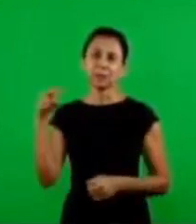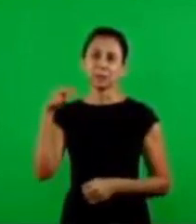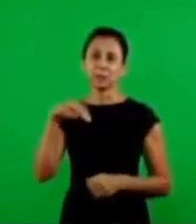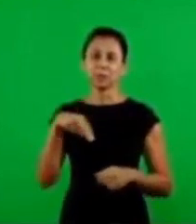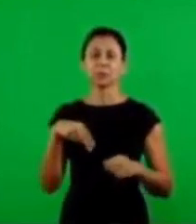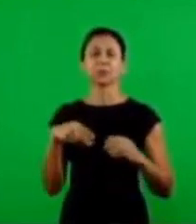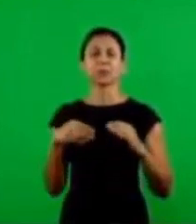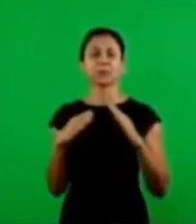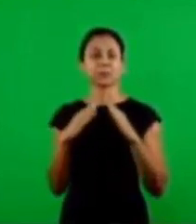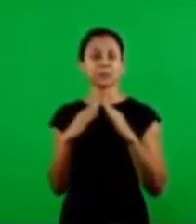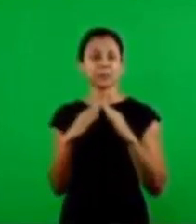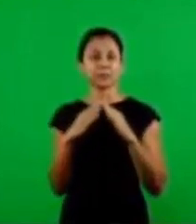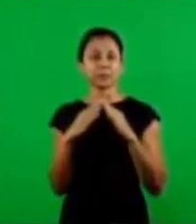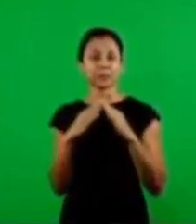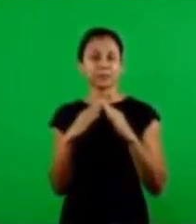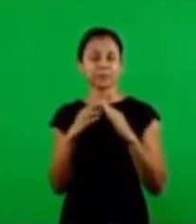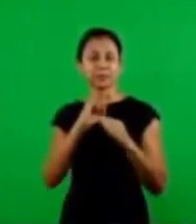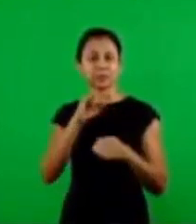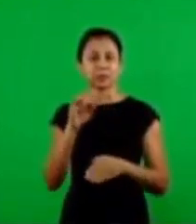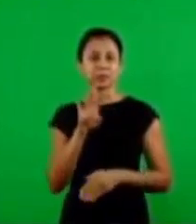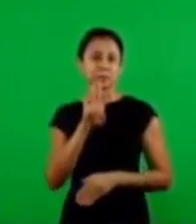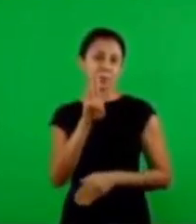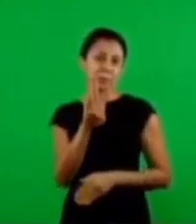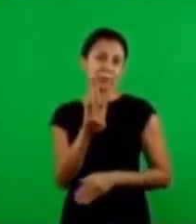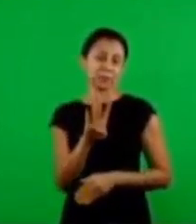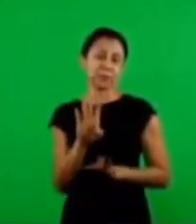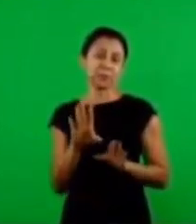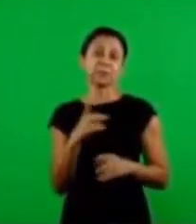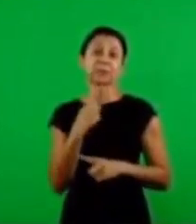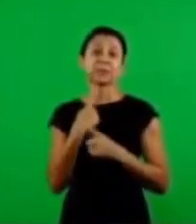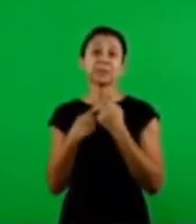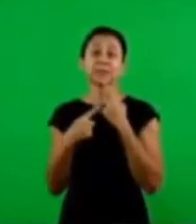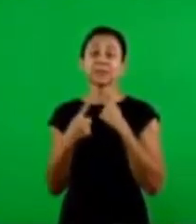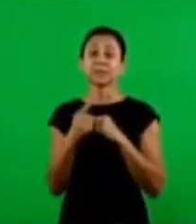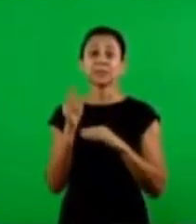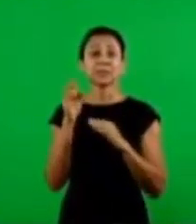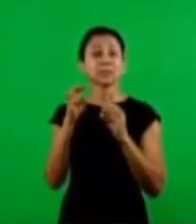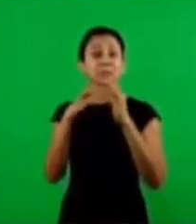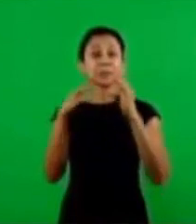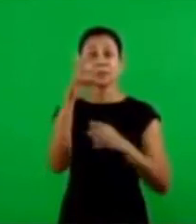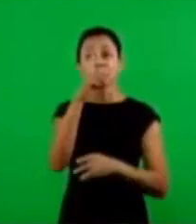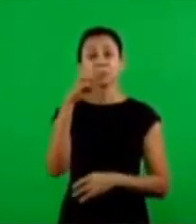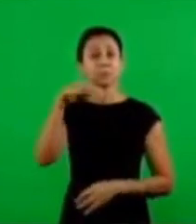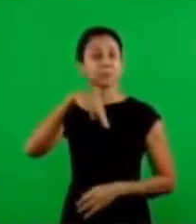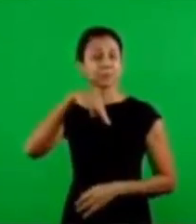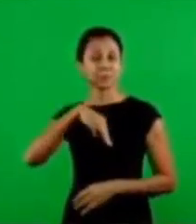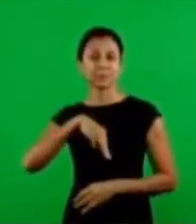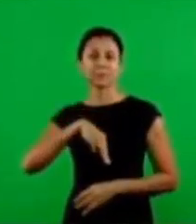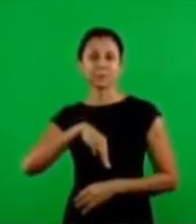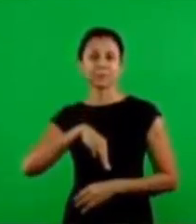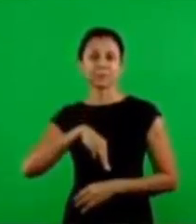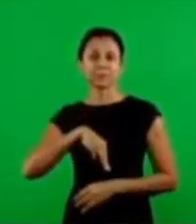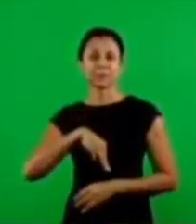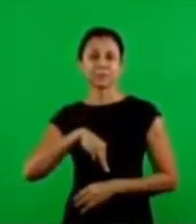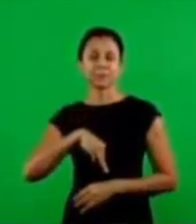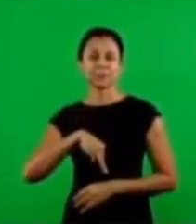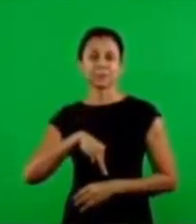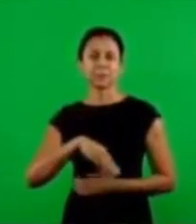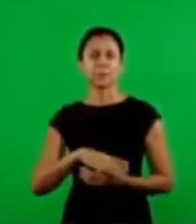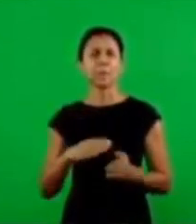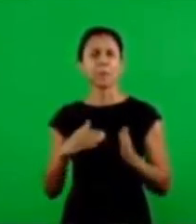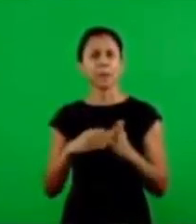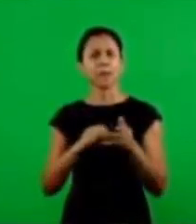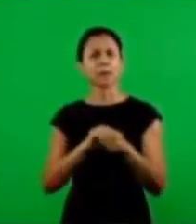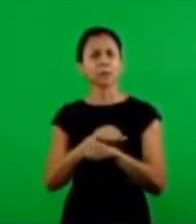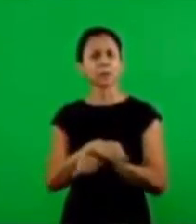sadly we had to come here down to the satellite here but our desire was to be with our brethren Cariasica